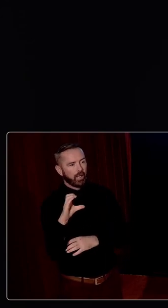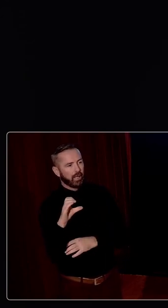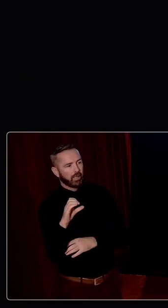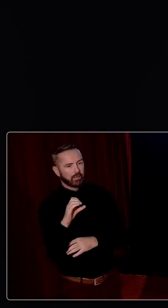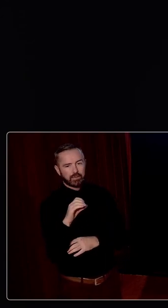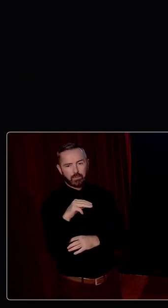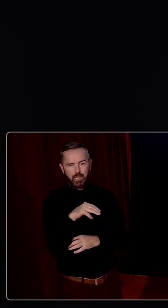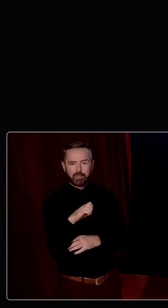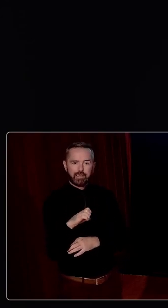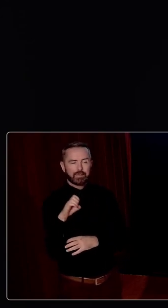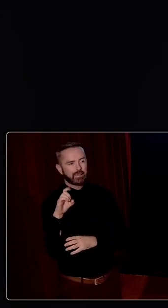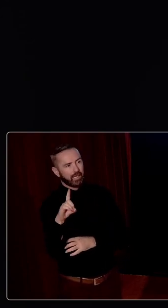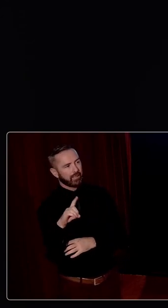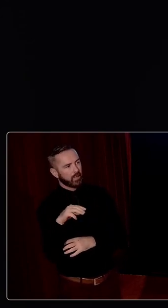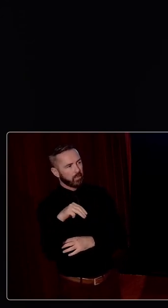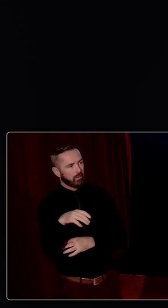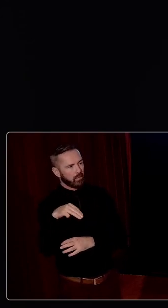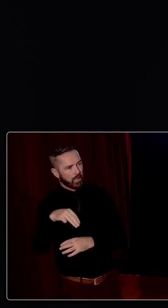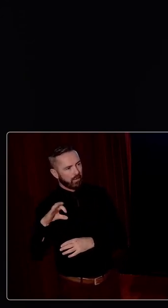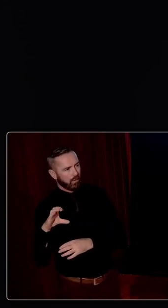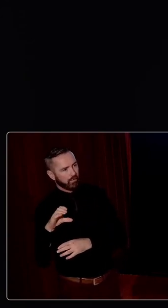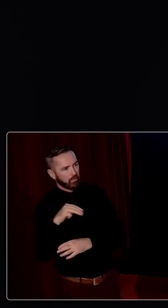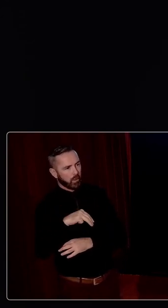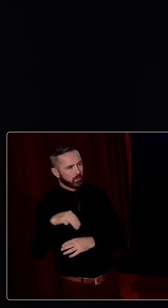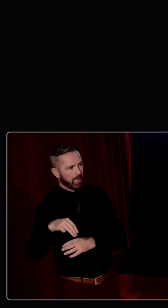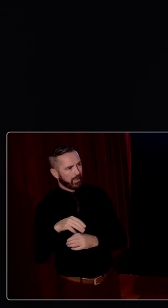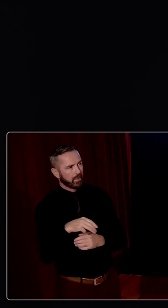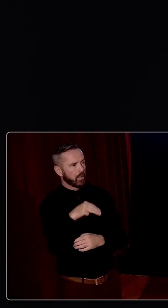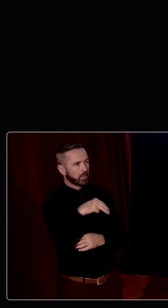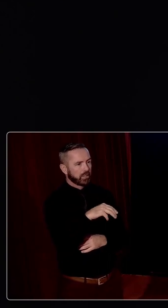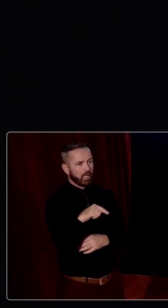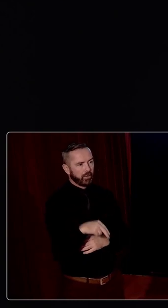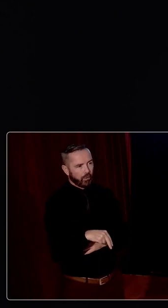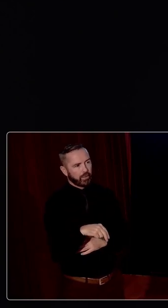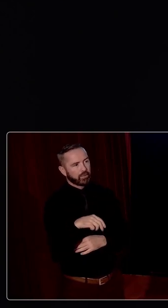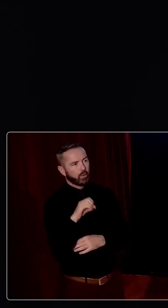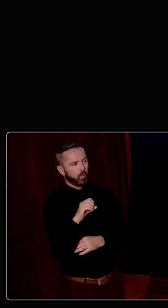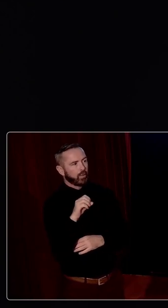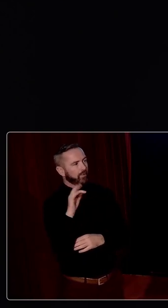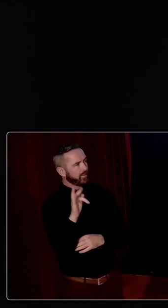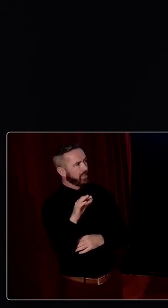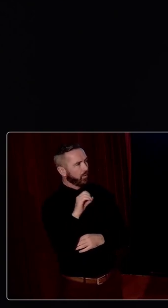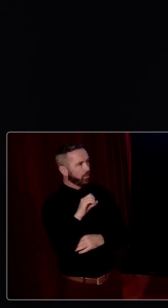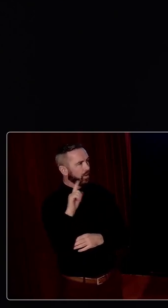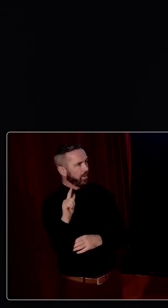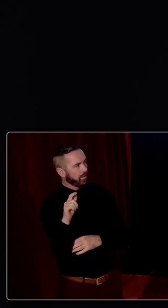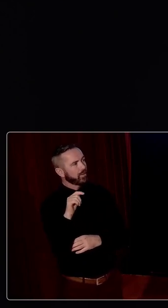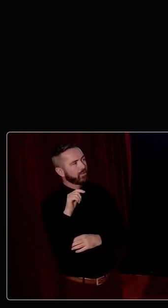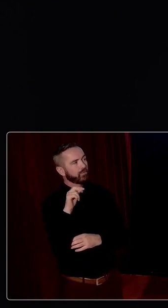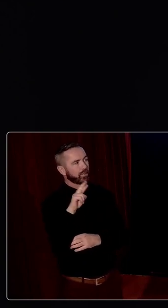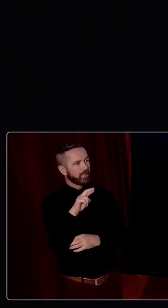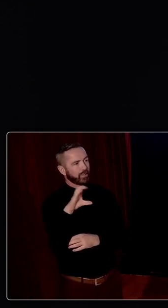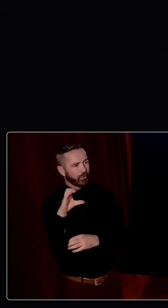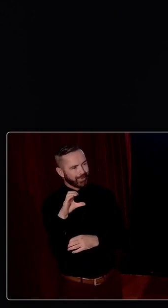'Callaghan, Professor Mary E. Daly, Dr Mary McAuliffe, Dr Maurice Manning, Professor Michelle Norris, Professor Orla Feely, Orla Loughran, Professor